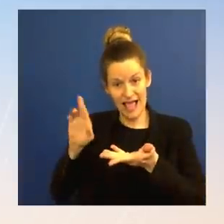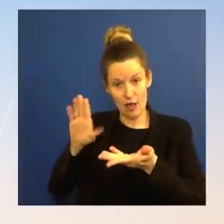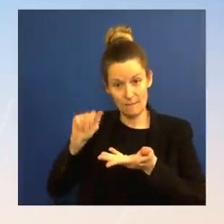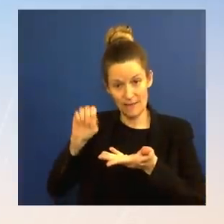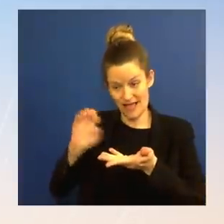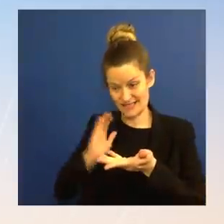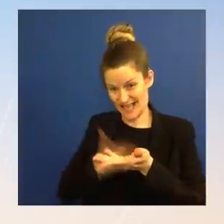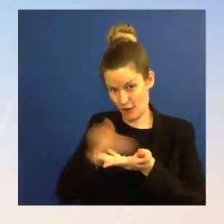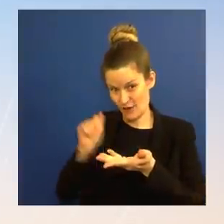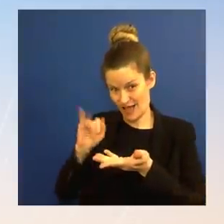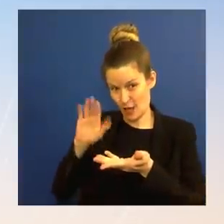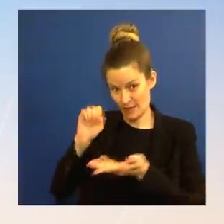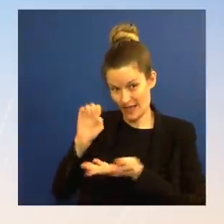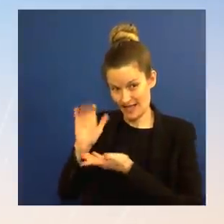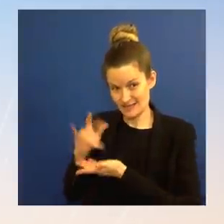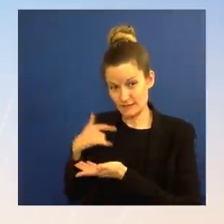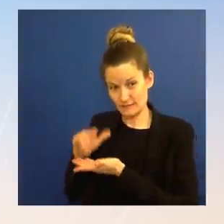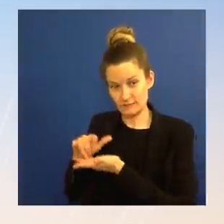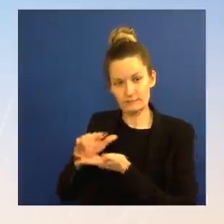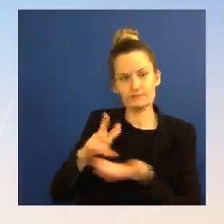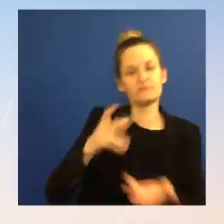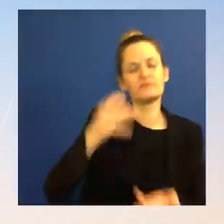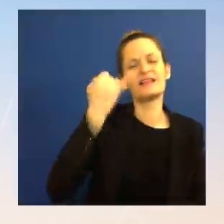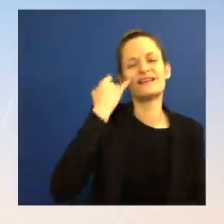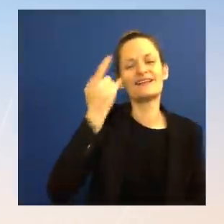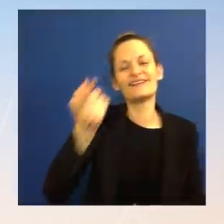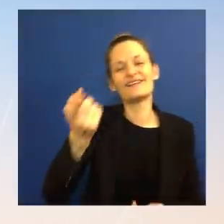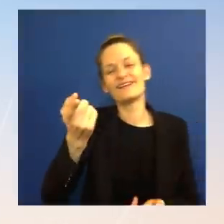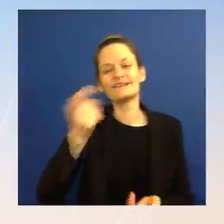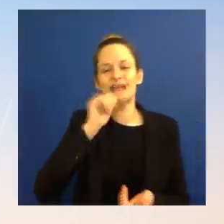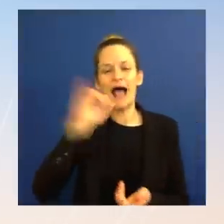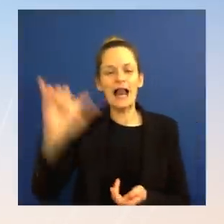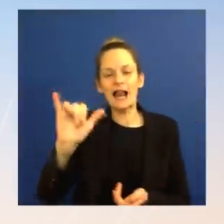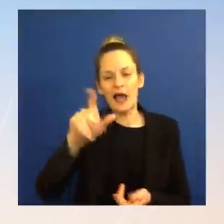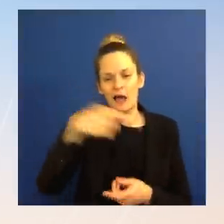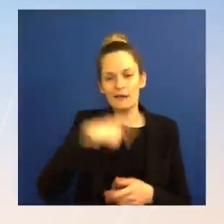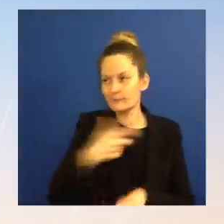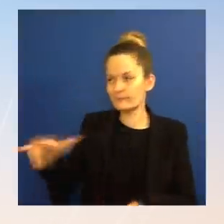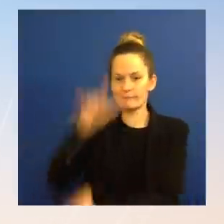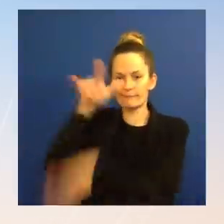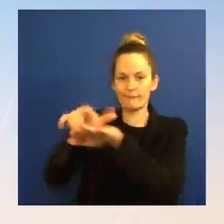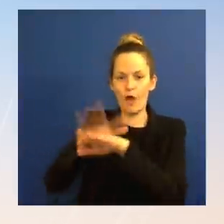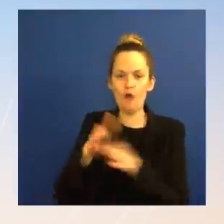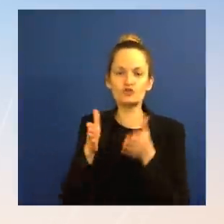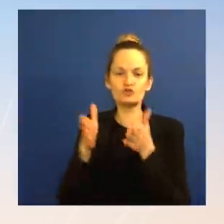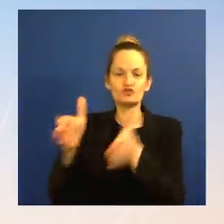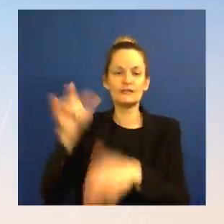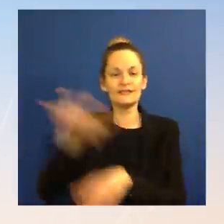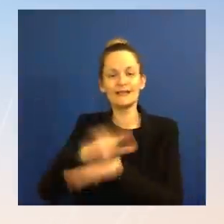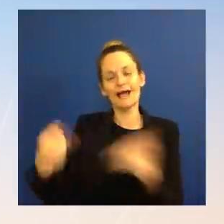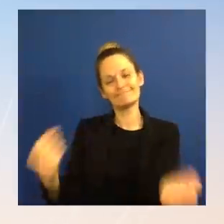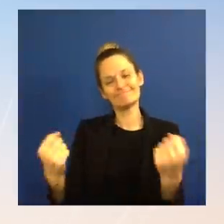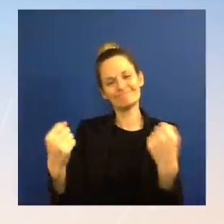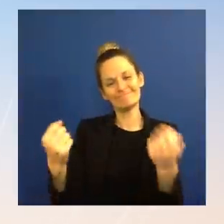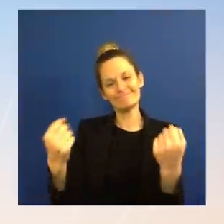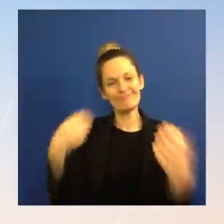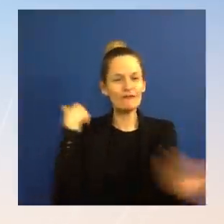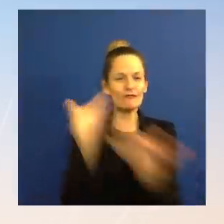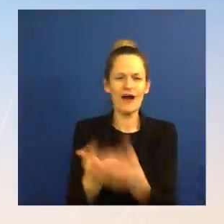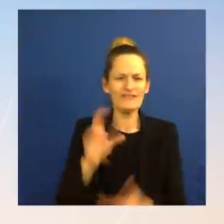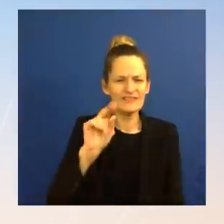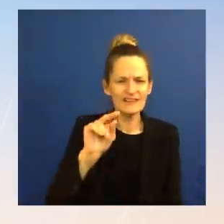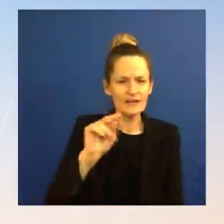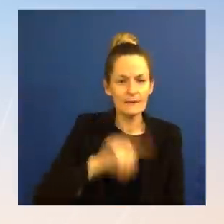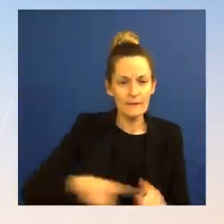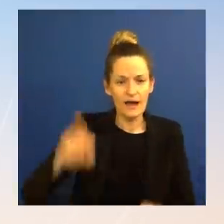street, I think, is not as easy as you may think it is. Planes, if they have to be taken apart and put back together, you have to have people who are able to